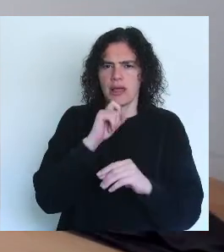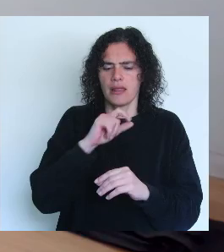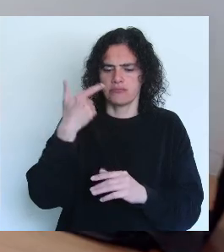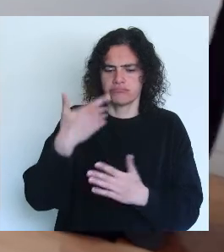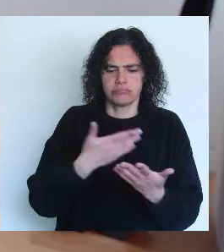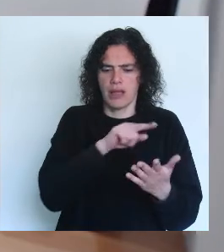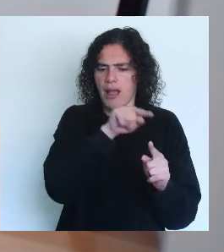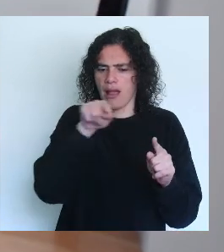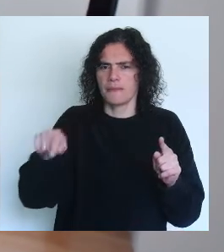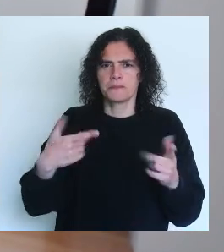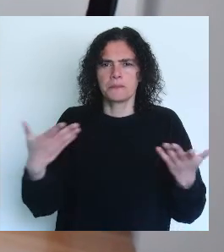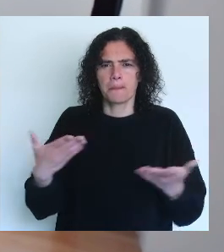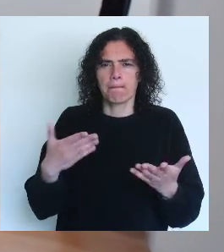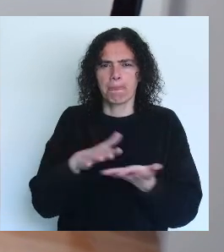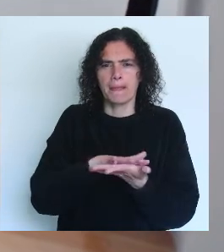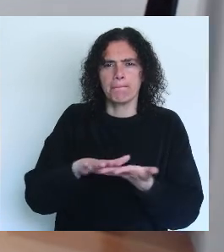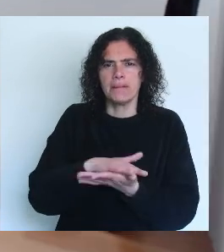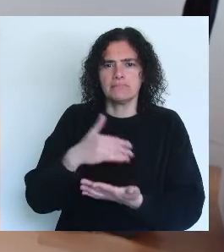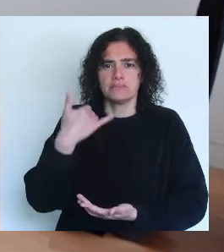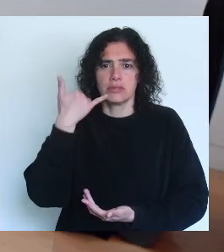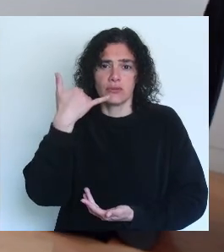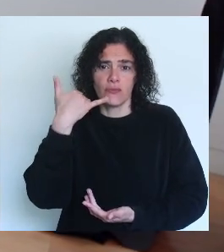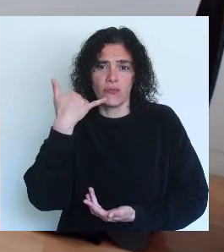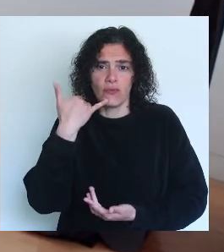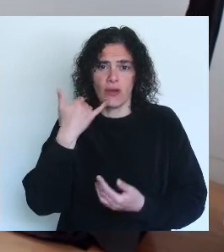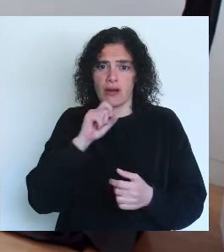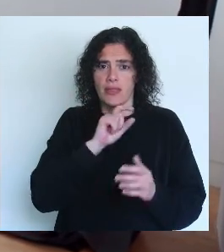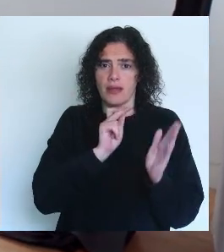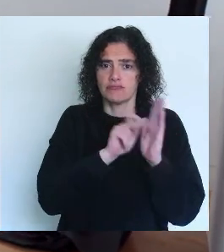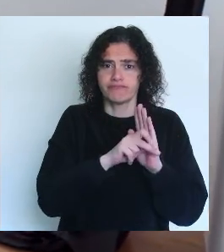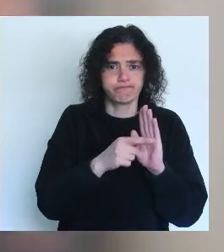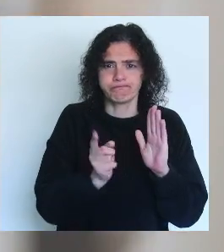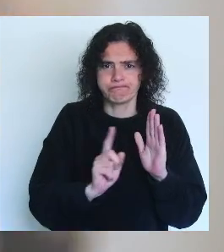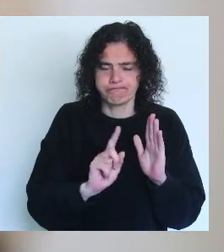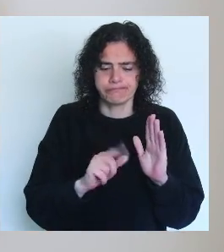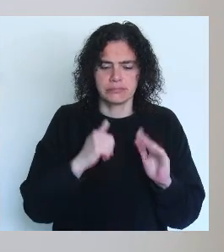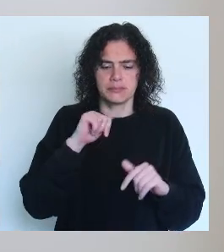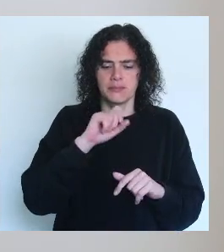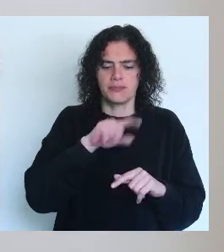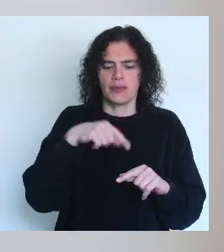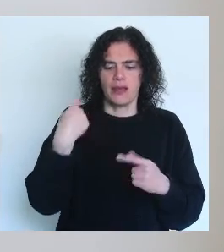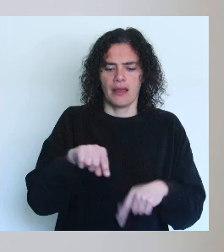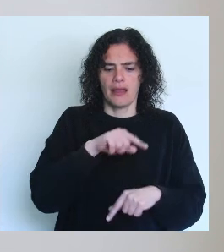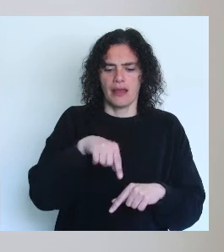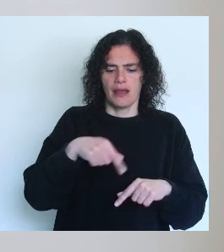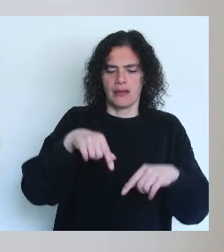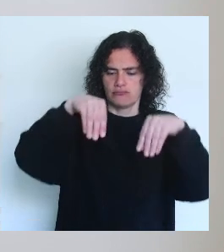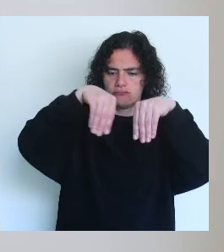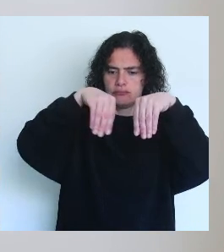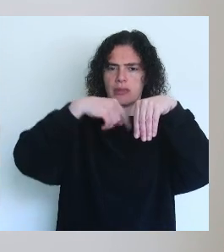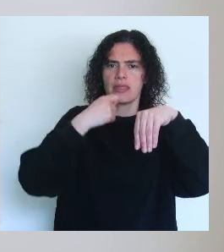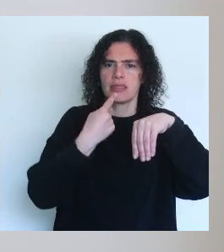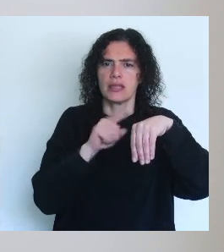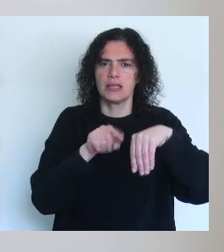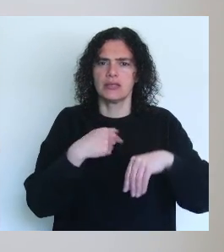surface, and you have here this basically it's a telephone booth in which you cannot enter with a pair of pants